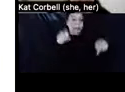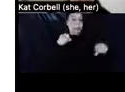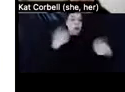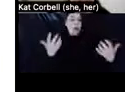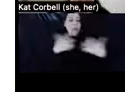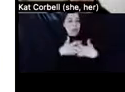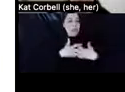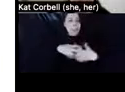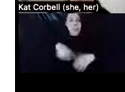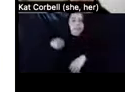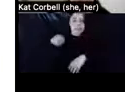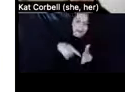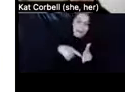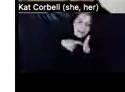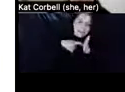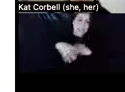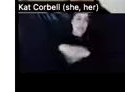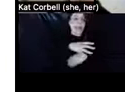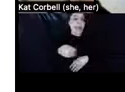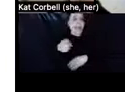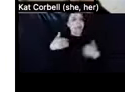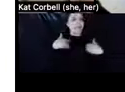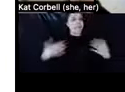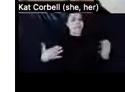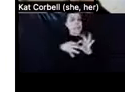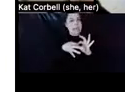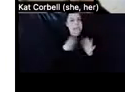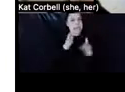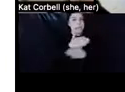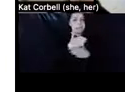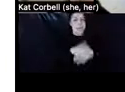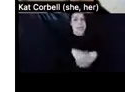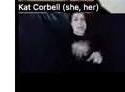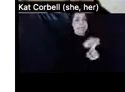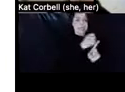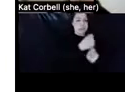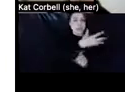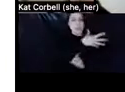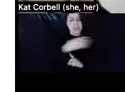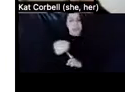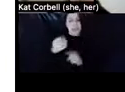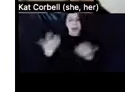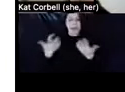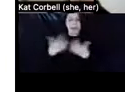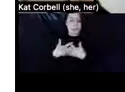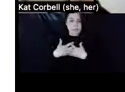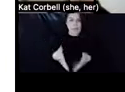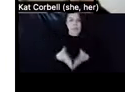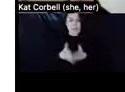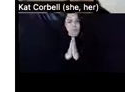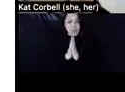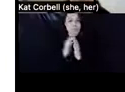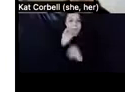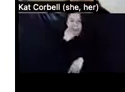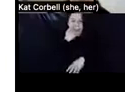tenant's condition and the accommodation requested. The provider and or landlord must make the accommodation unless